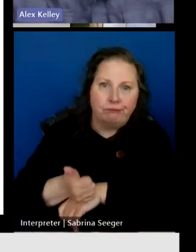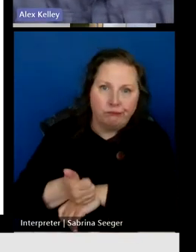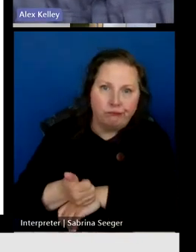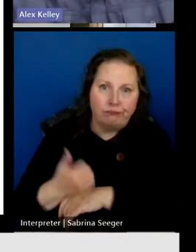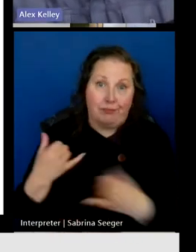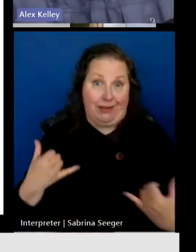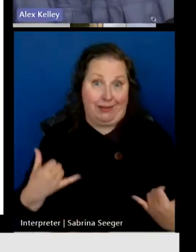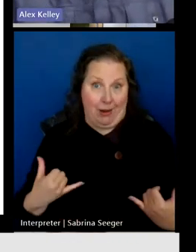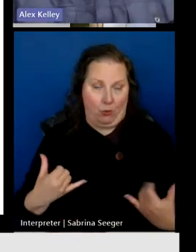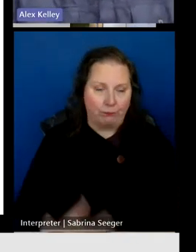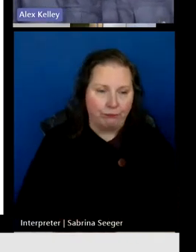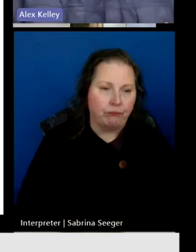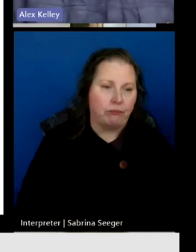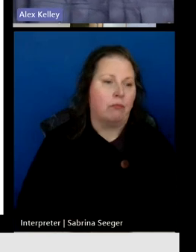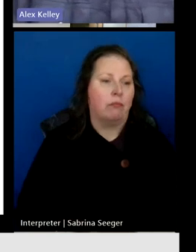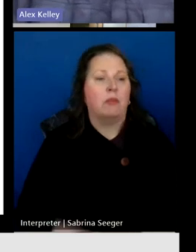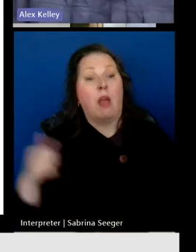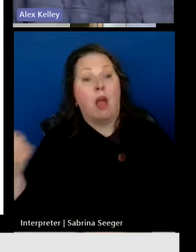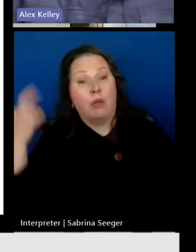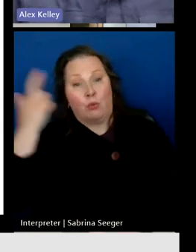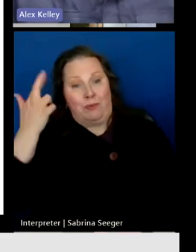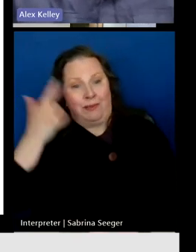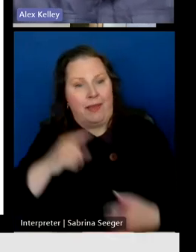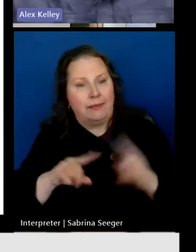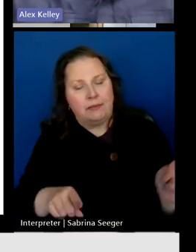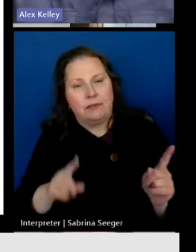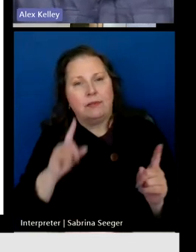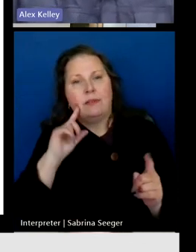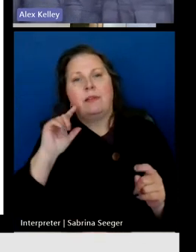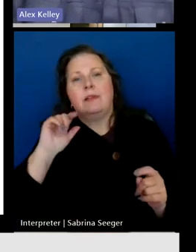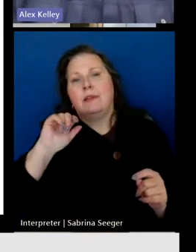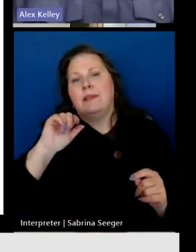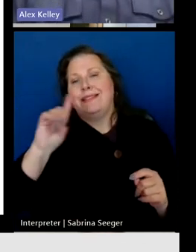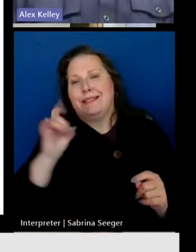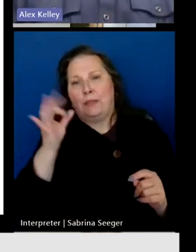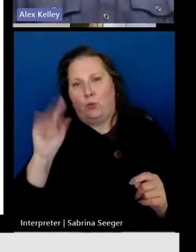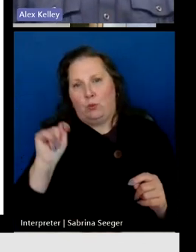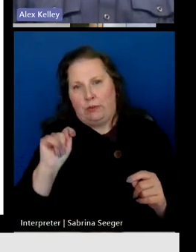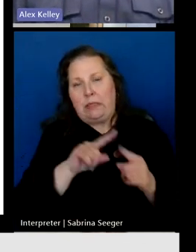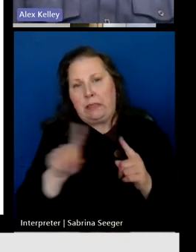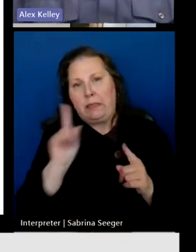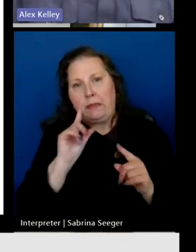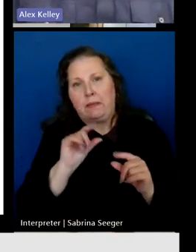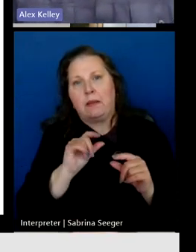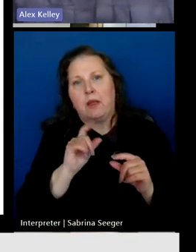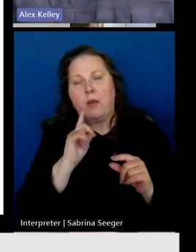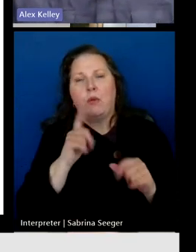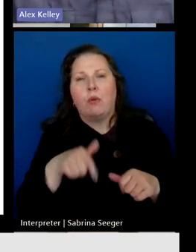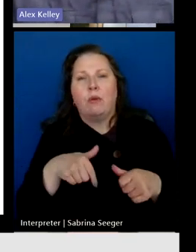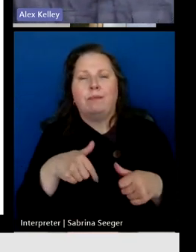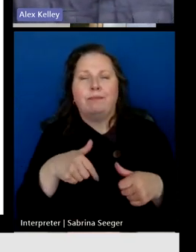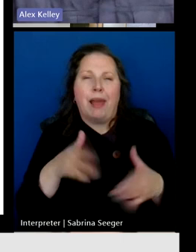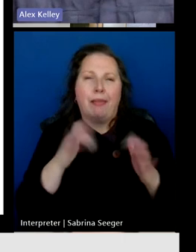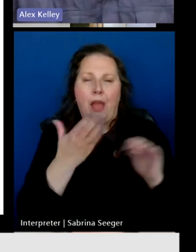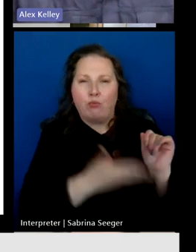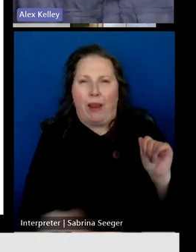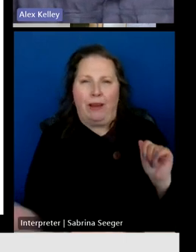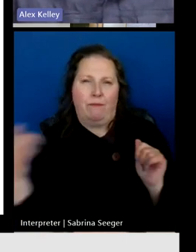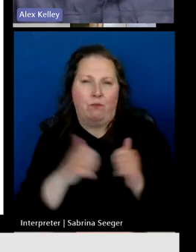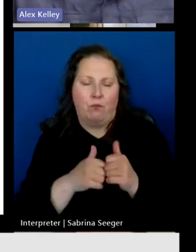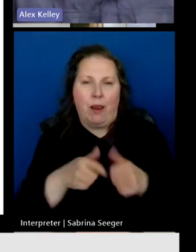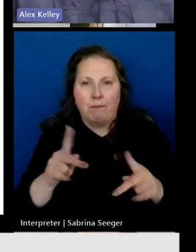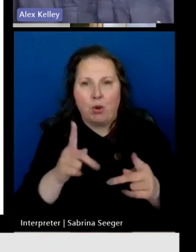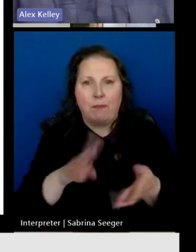Another finding is that the Agency of Transportation, which was issuing right-of-way permit waivers for